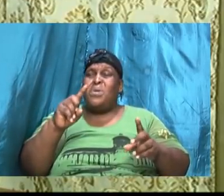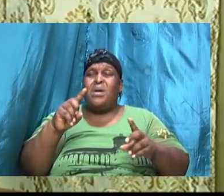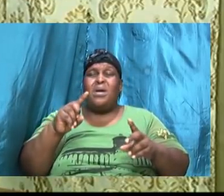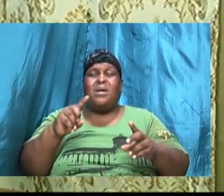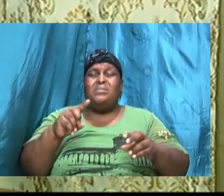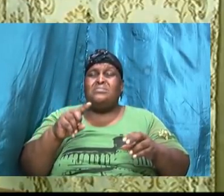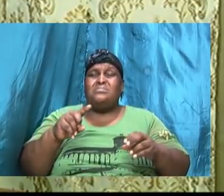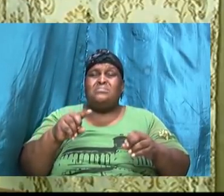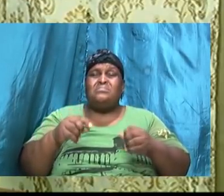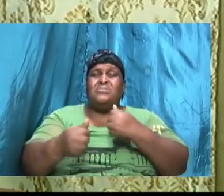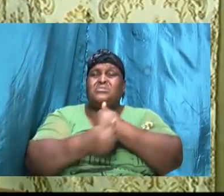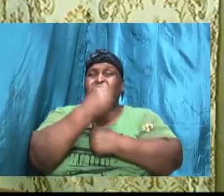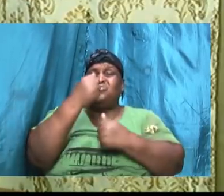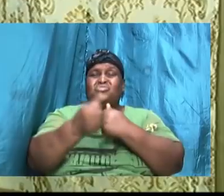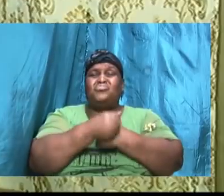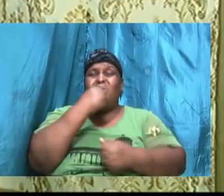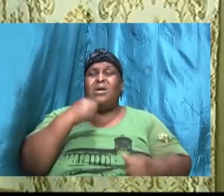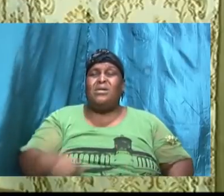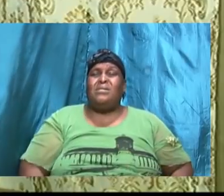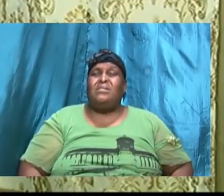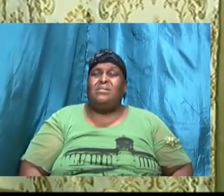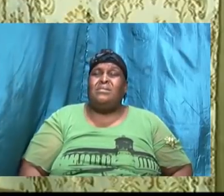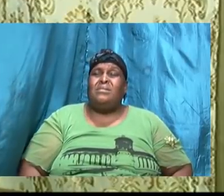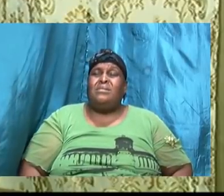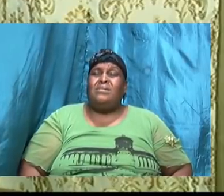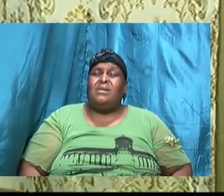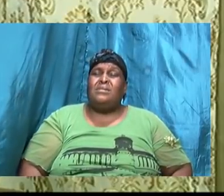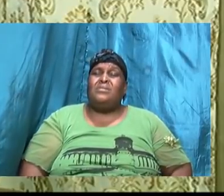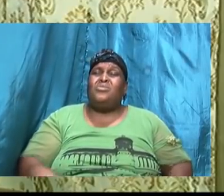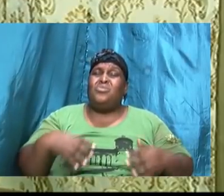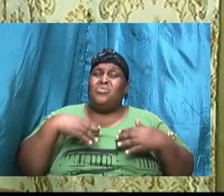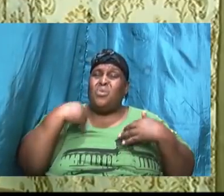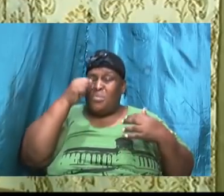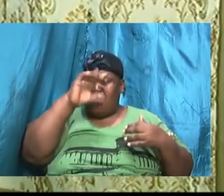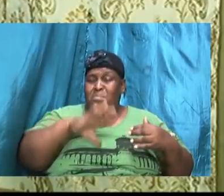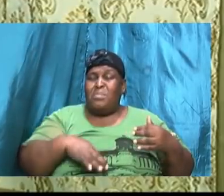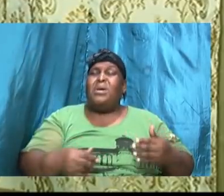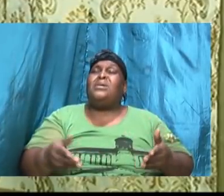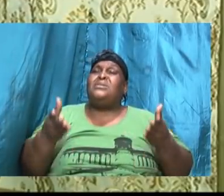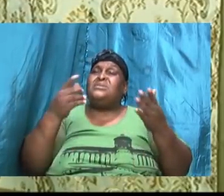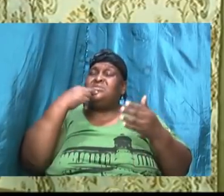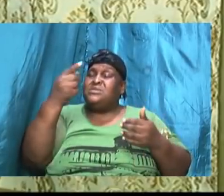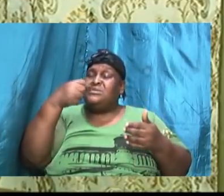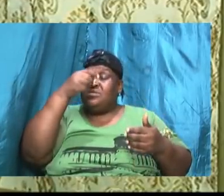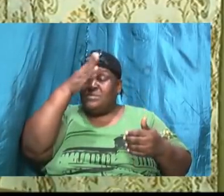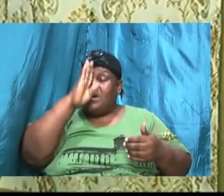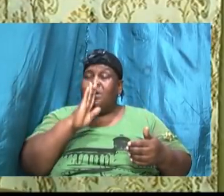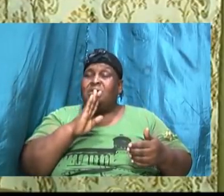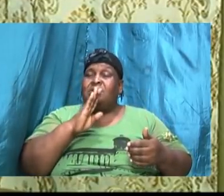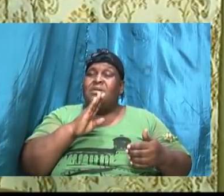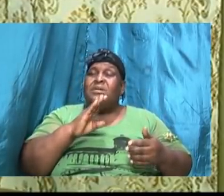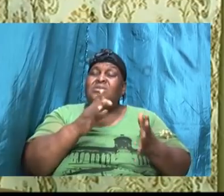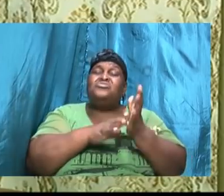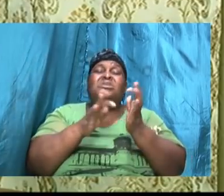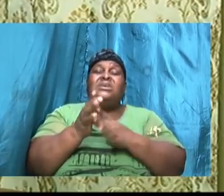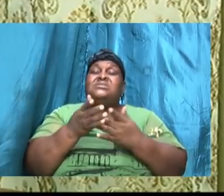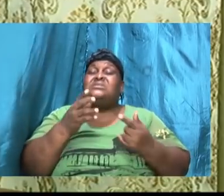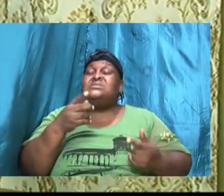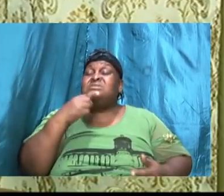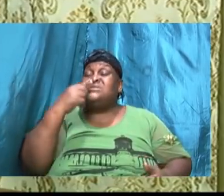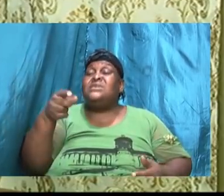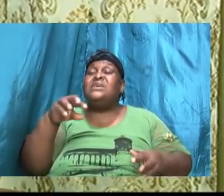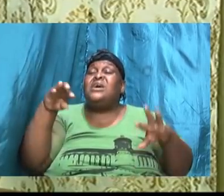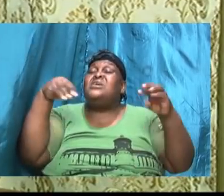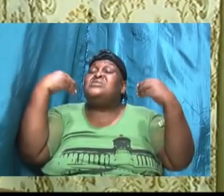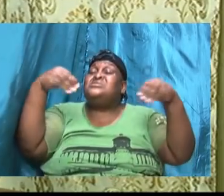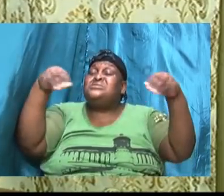mind and he came to Jesus and said master what shall I do Jesus sell these things but he